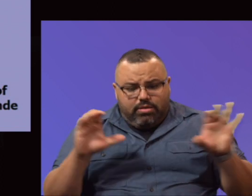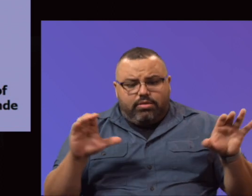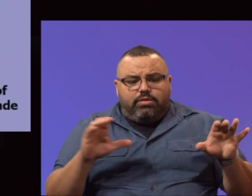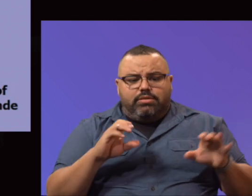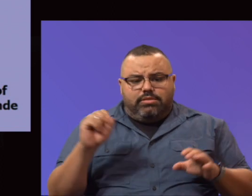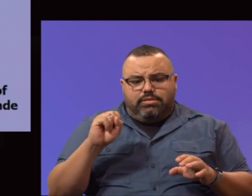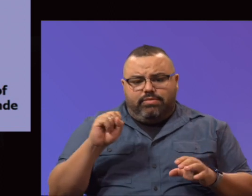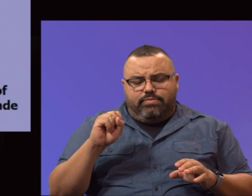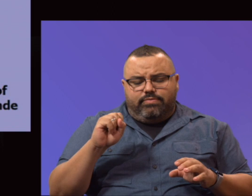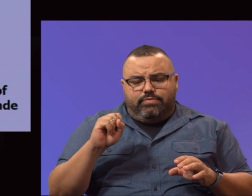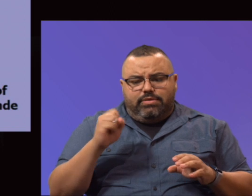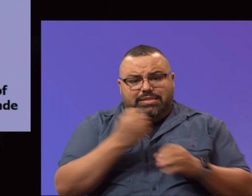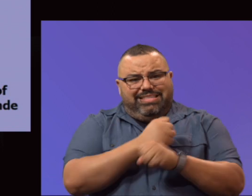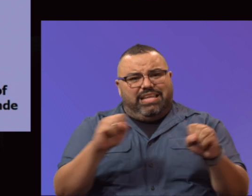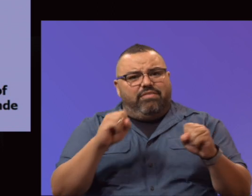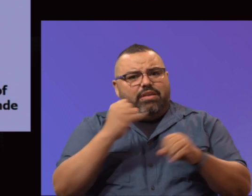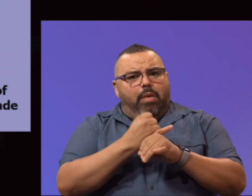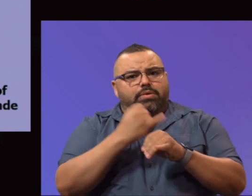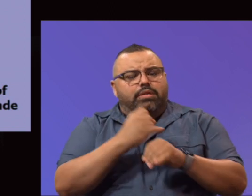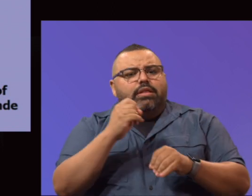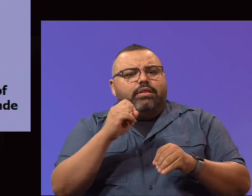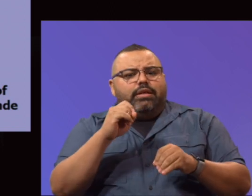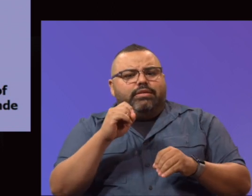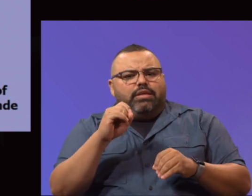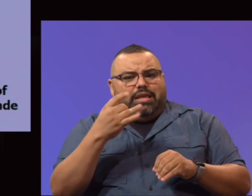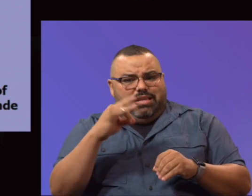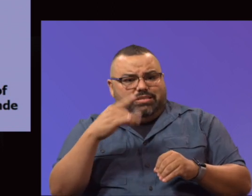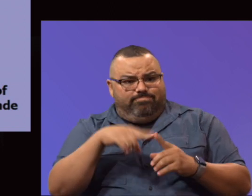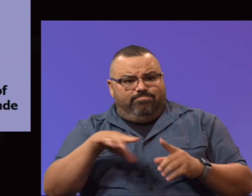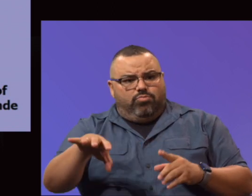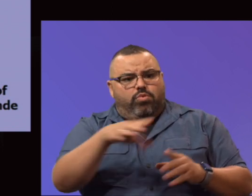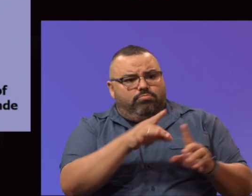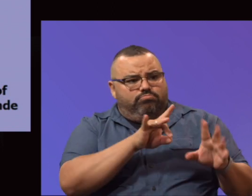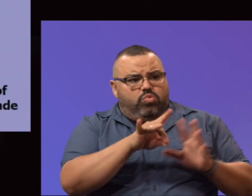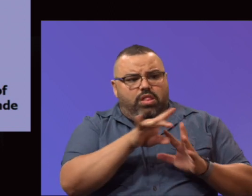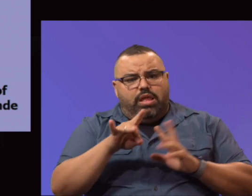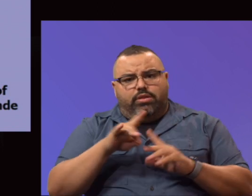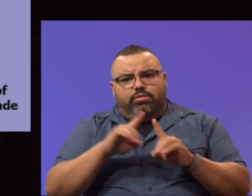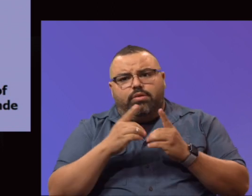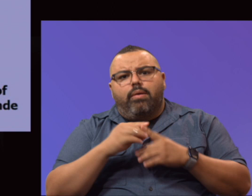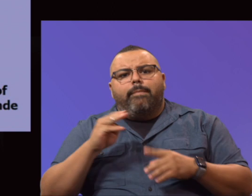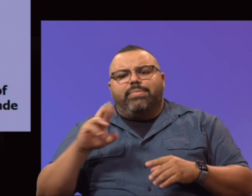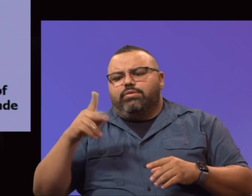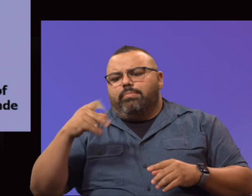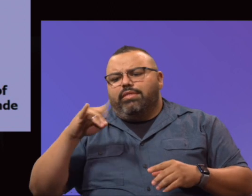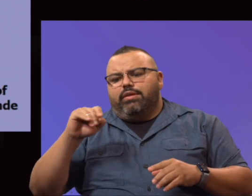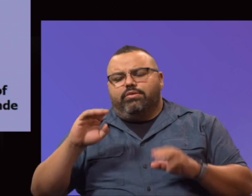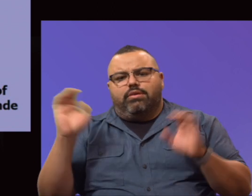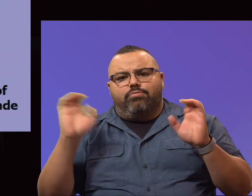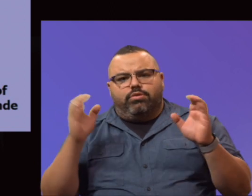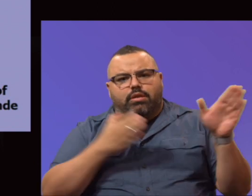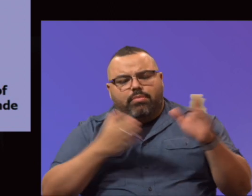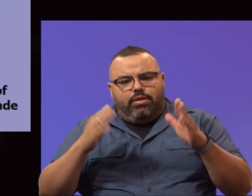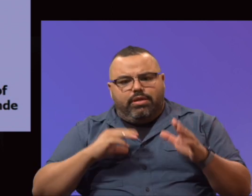Task Force, it's 18 task force members selected from departments throughout the district. Mr. Padilla is our emergency planner.